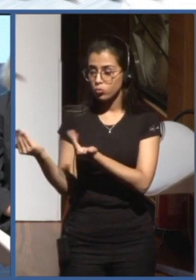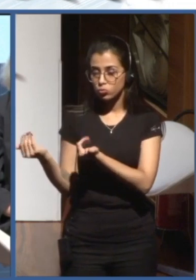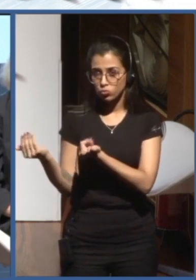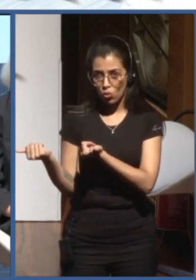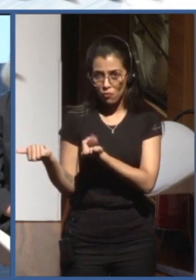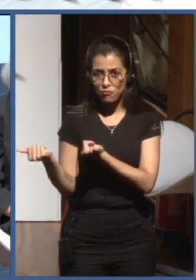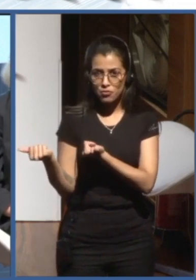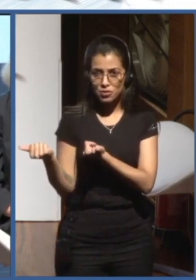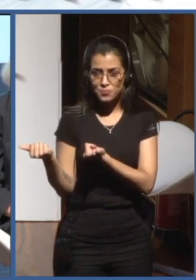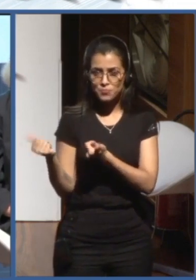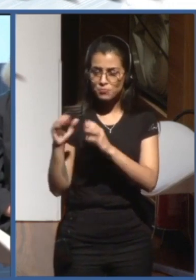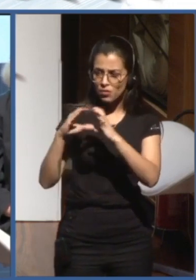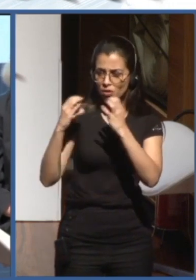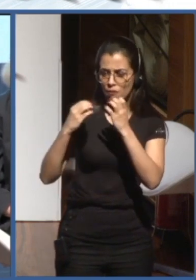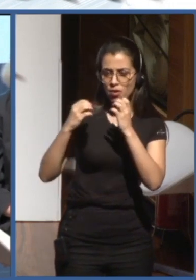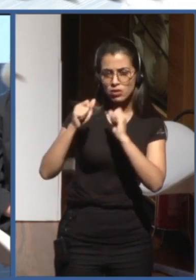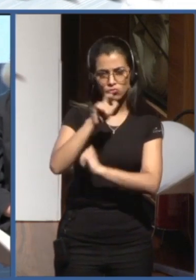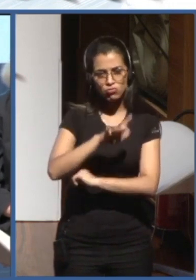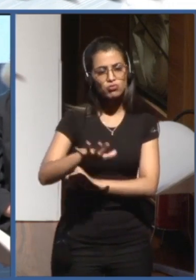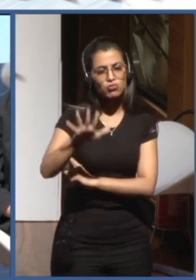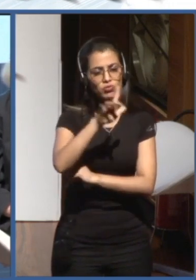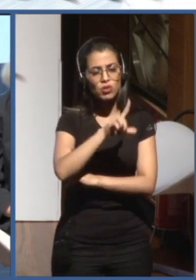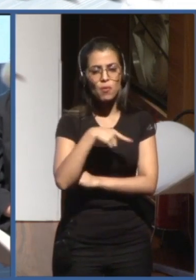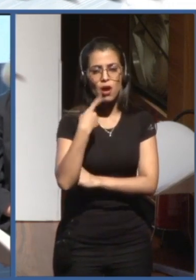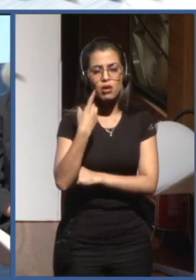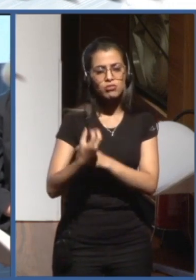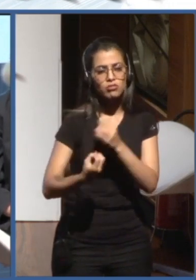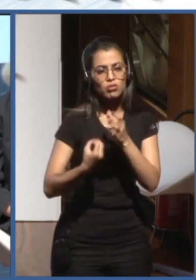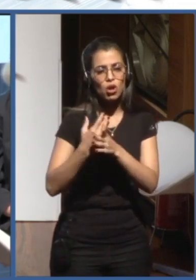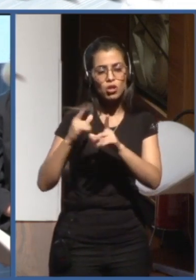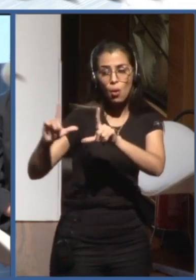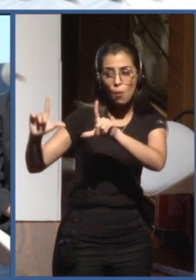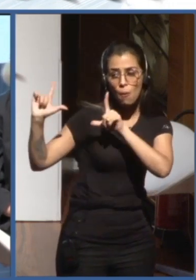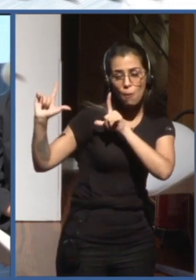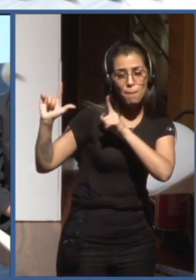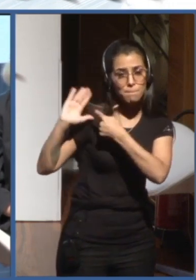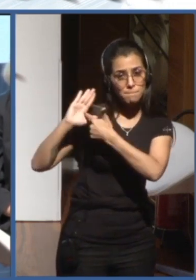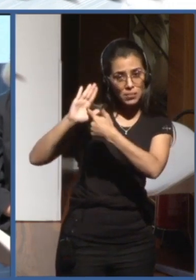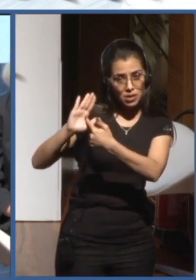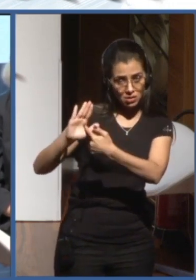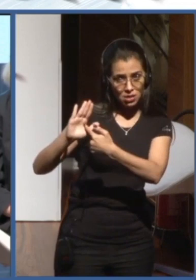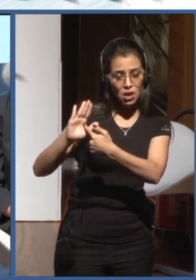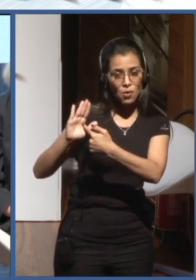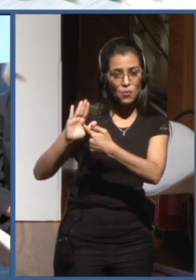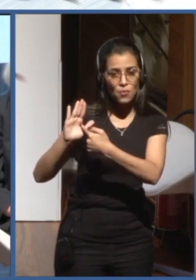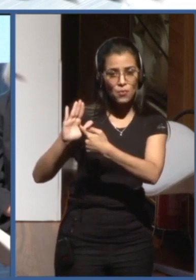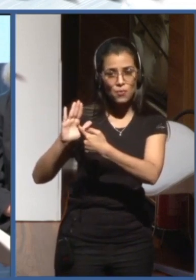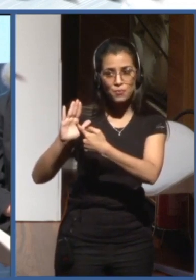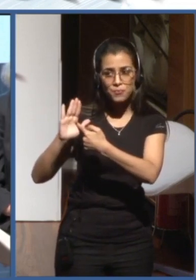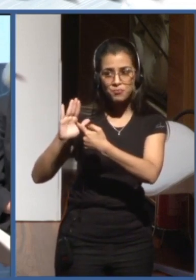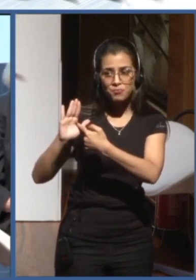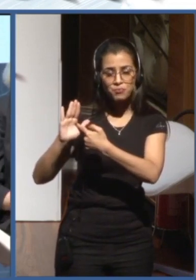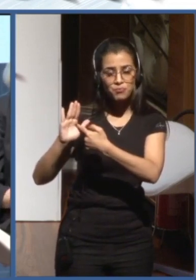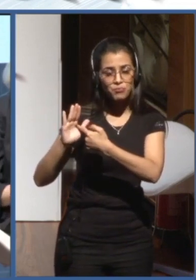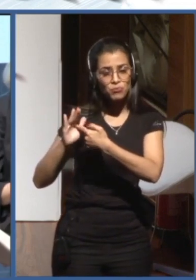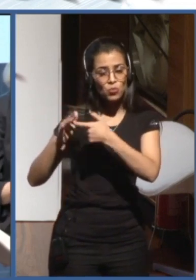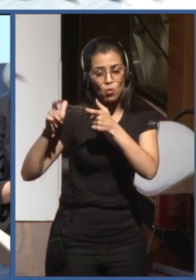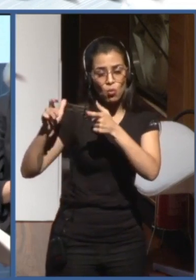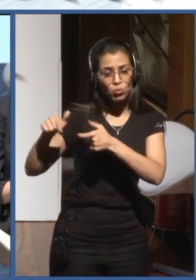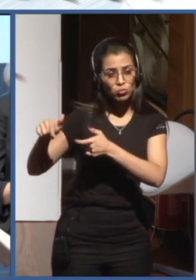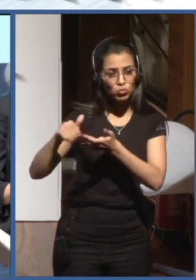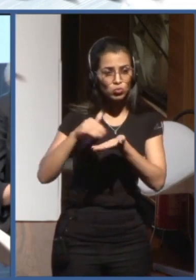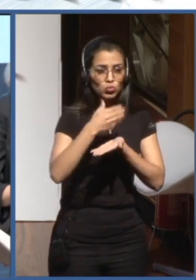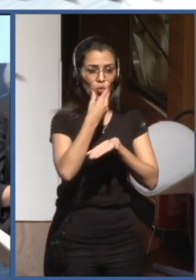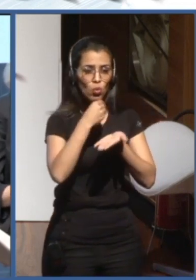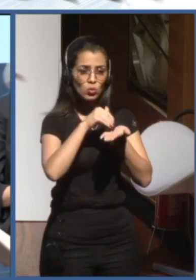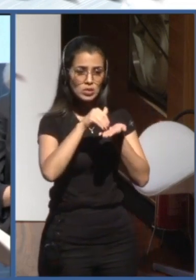we organized a panel that was that was the the the secretary general of OECD joined us and uh also commissioner from the